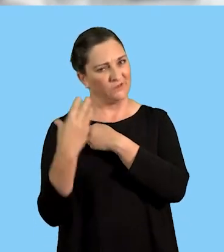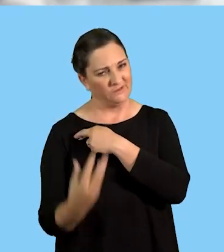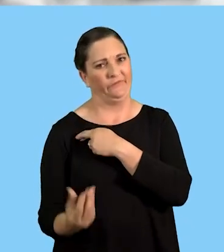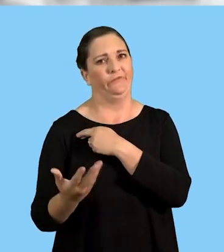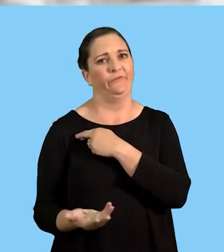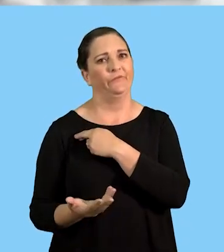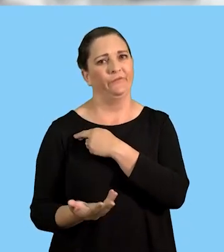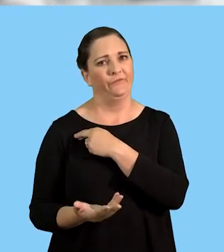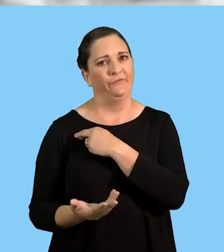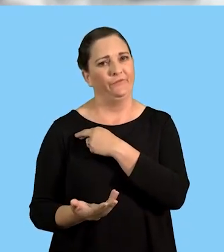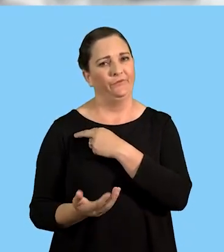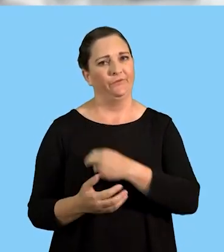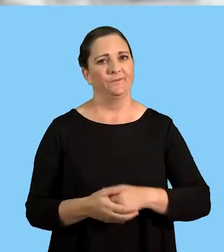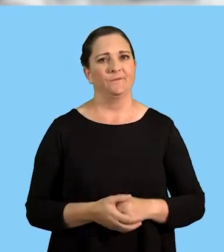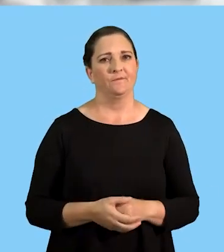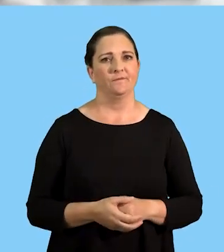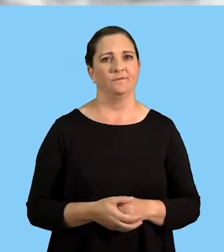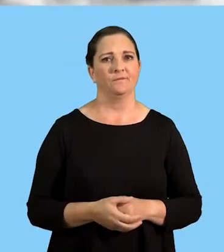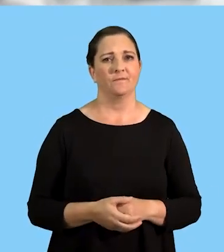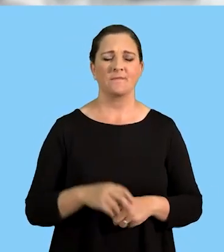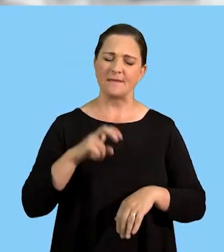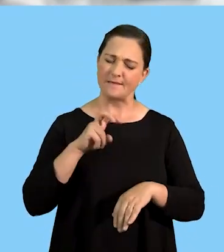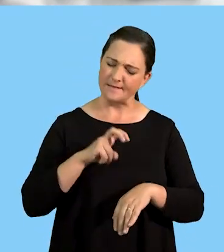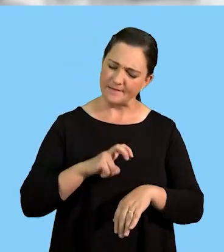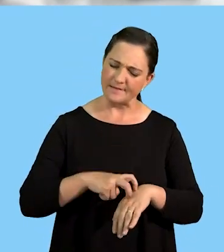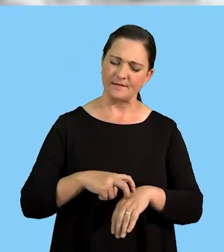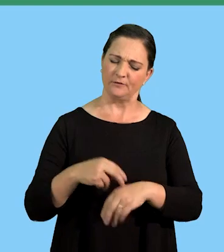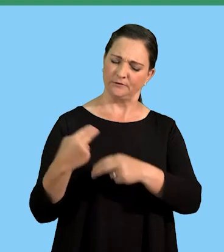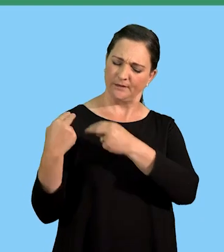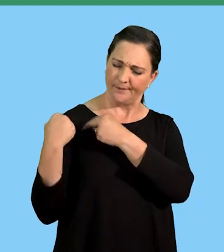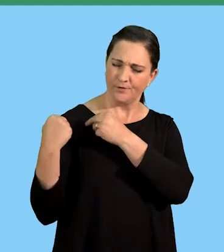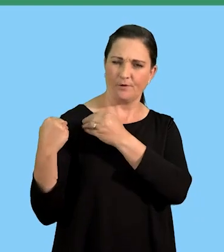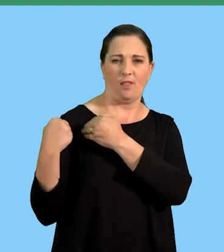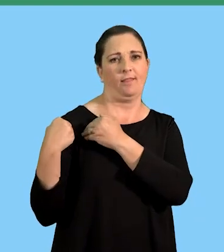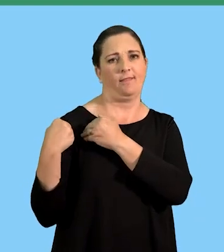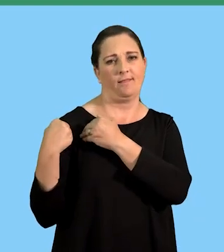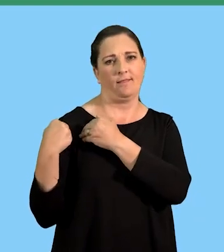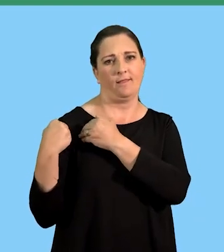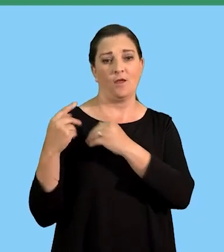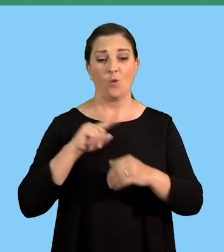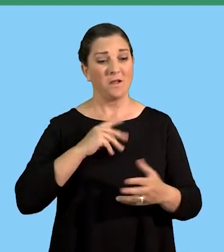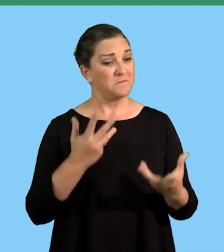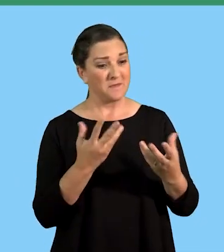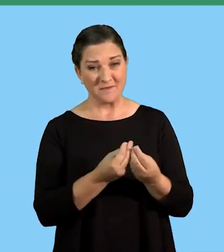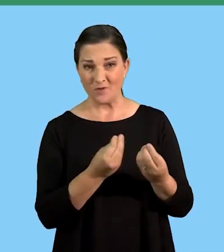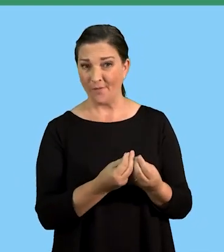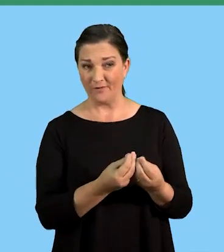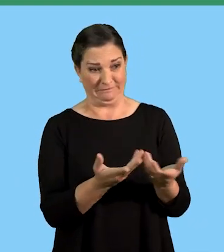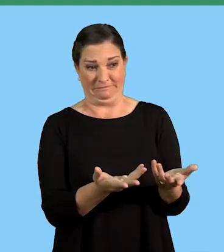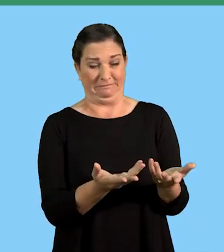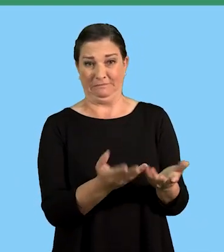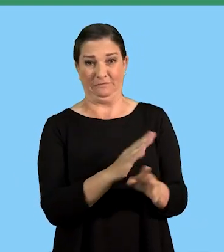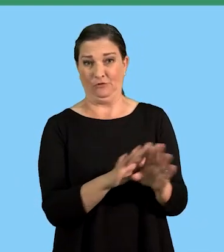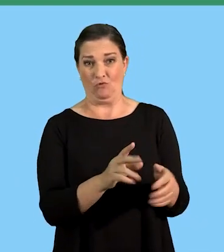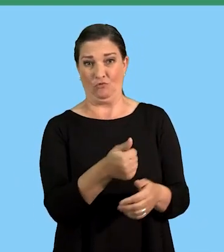make sure that they take accountability or responsibility when something doesn't go right.